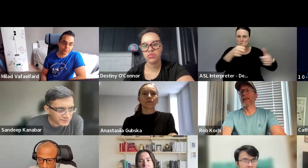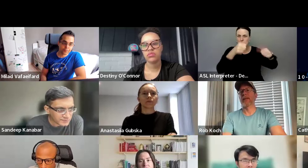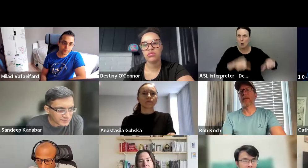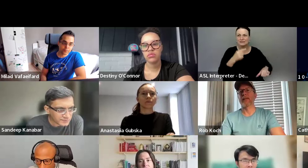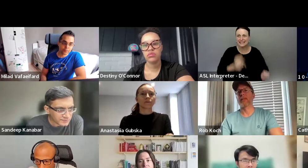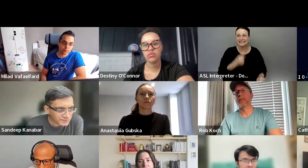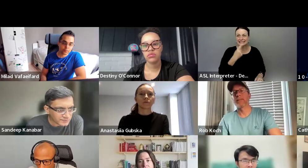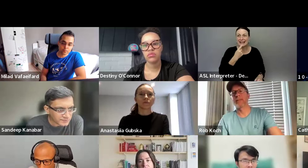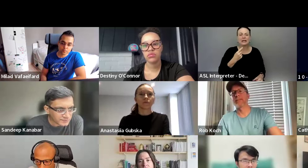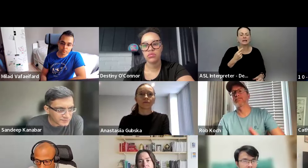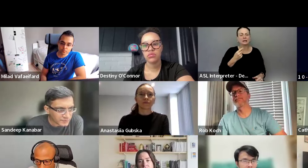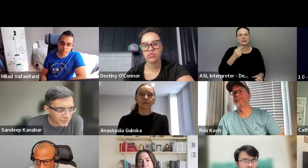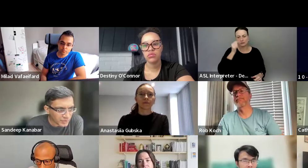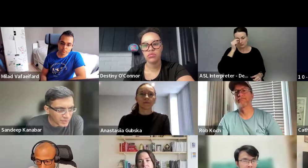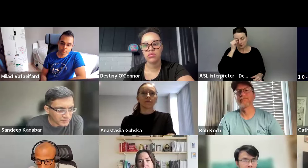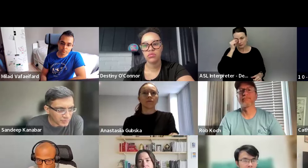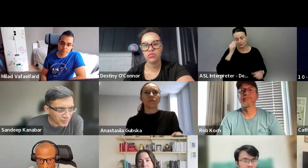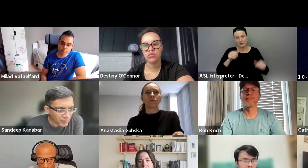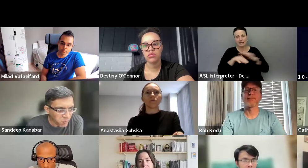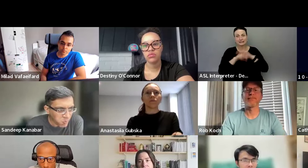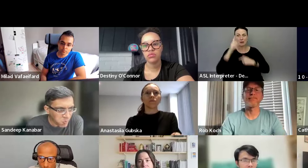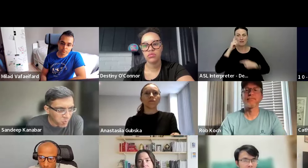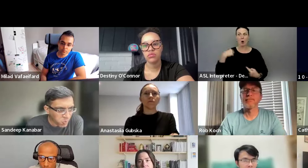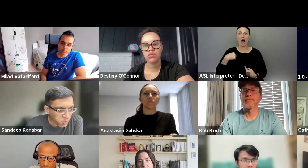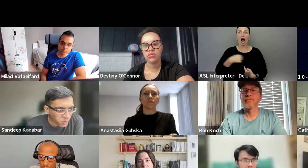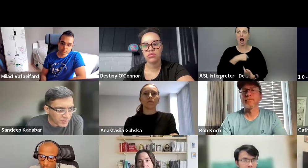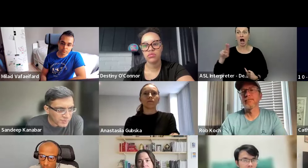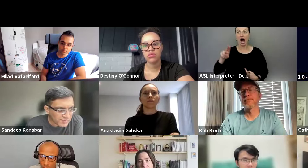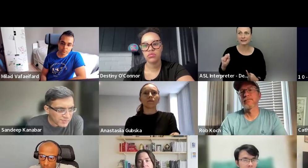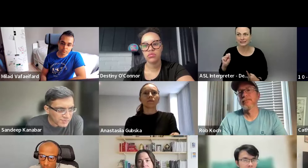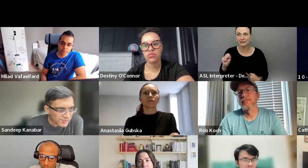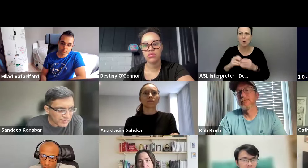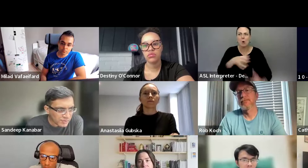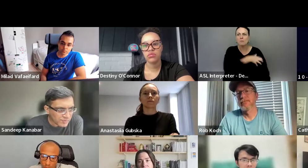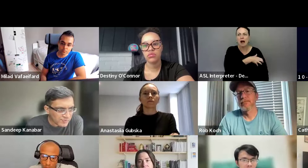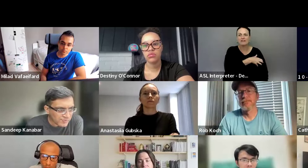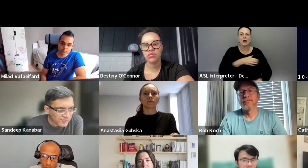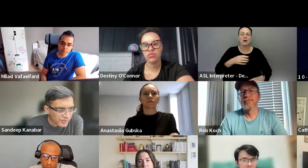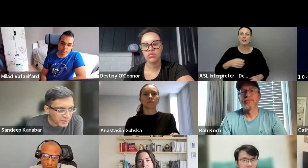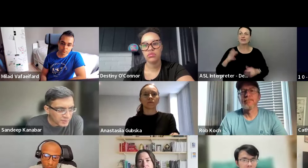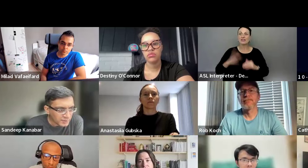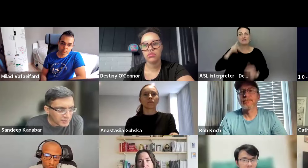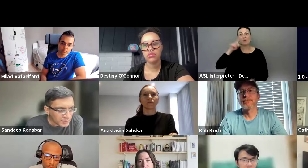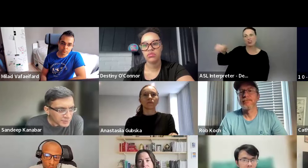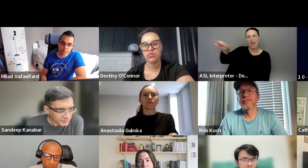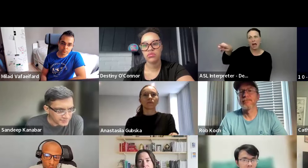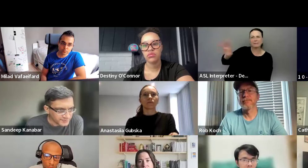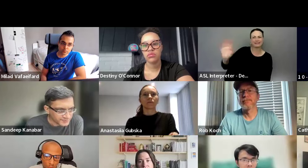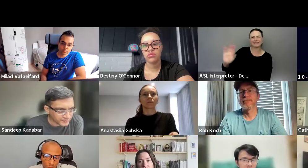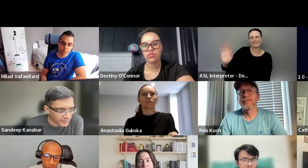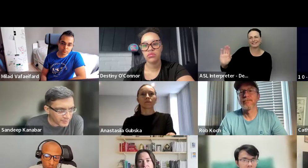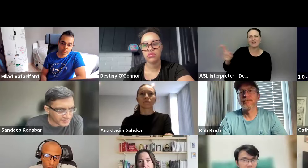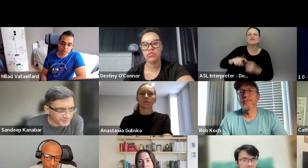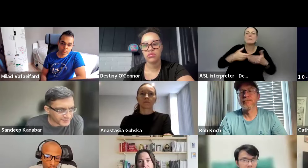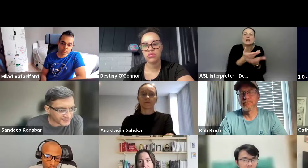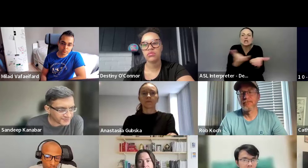uh, accessibility for us. That's much more powerful than accessibility for them, right? Like it's coming from